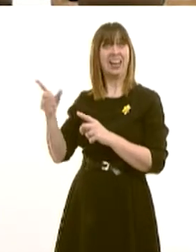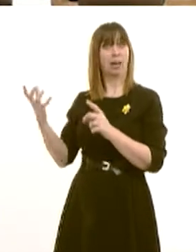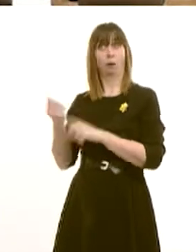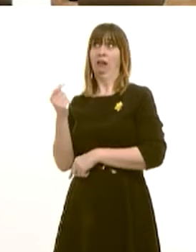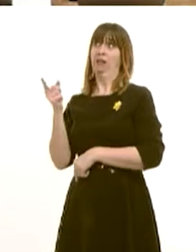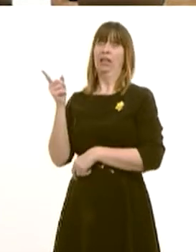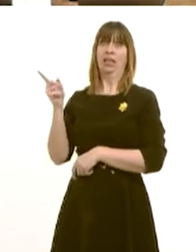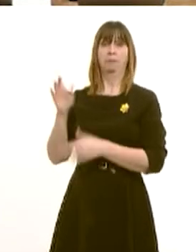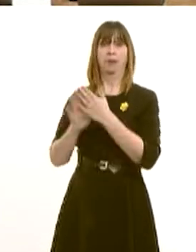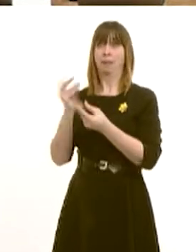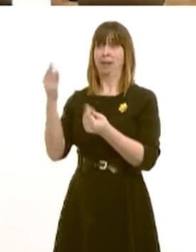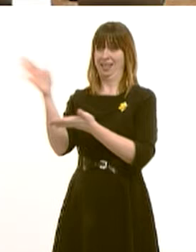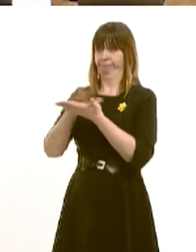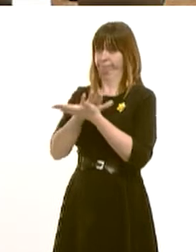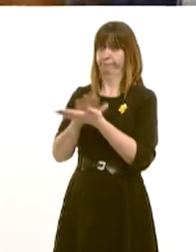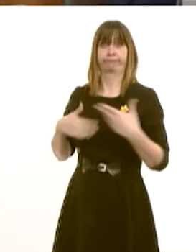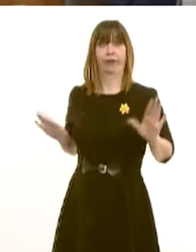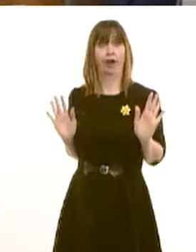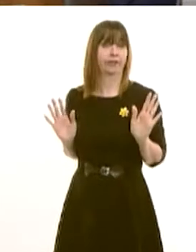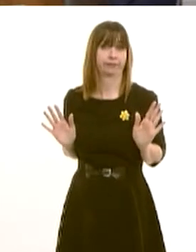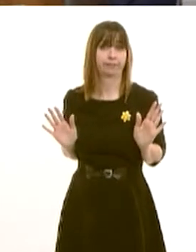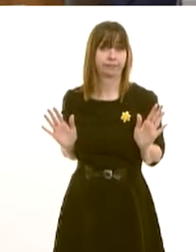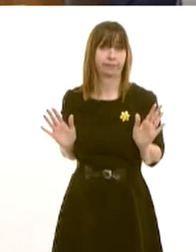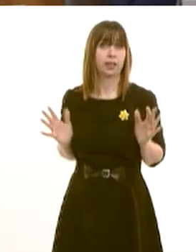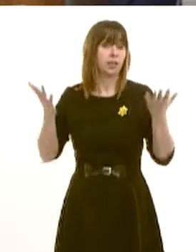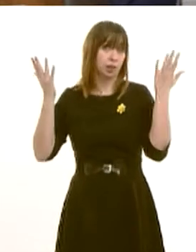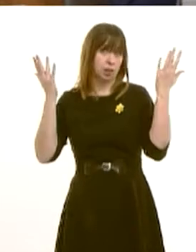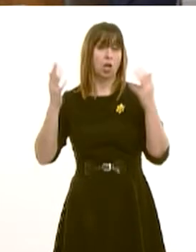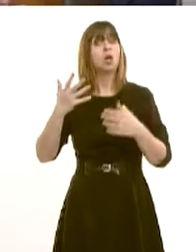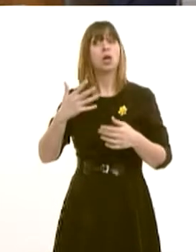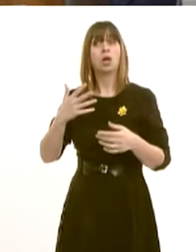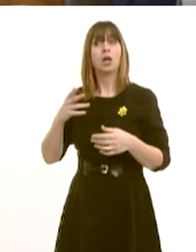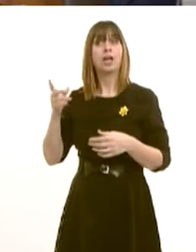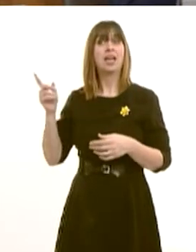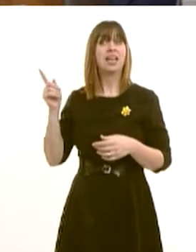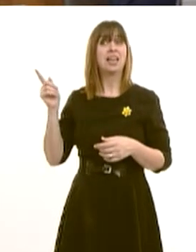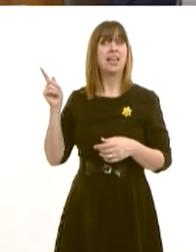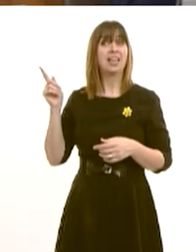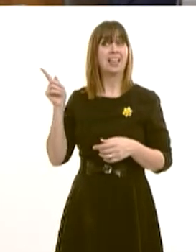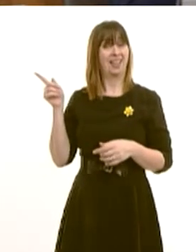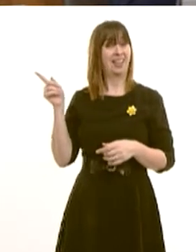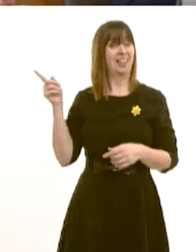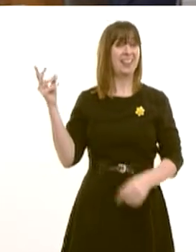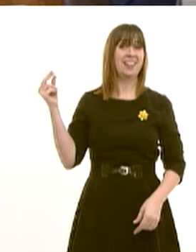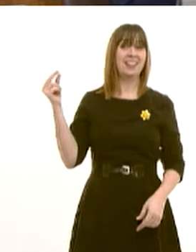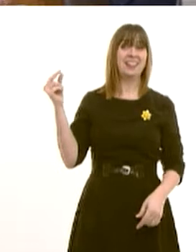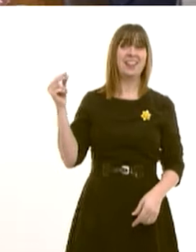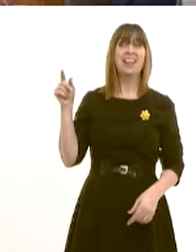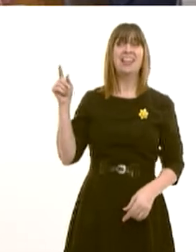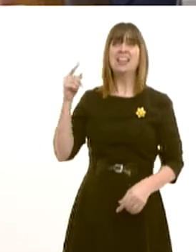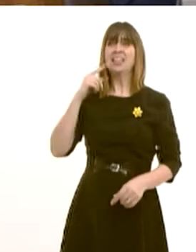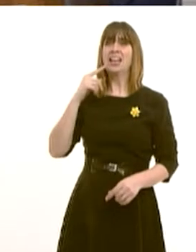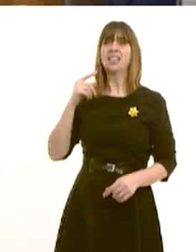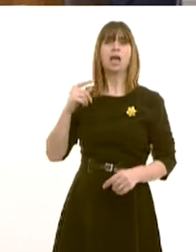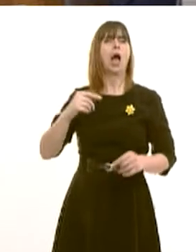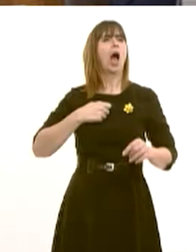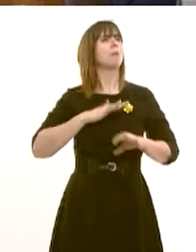would not be, would not be helped. But certainly, staying within the EU, he says a bit debated. mean, this is the man who said he's not going to debate anything